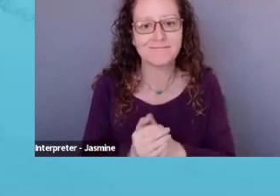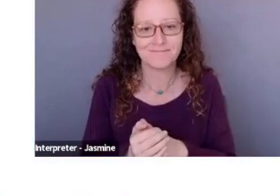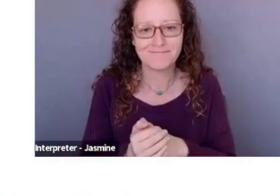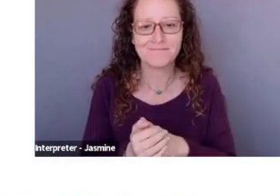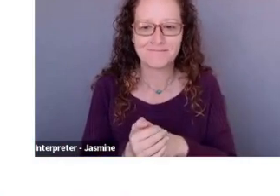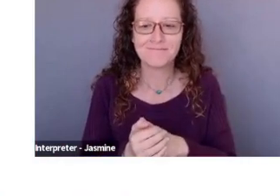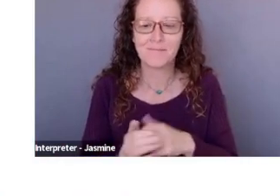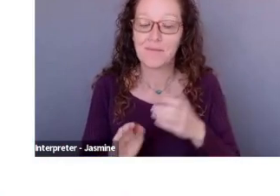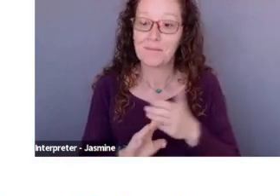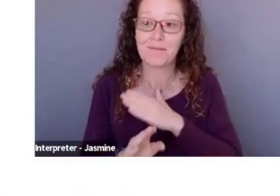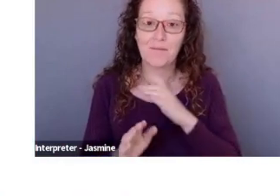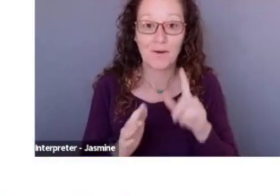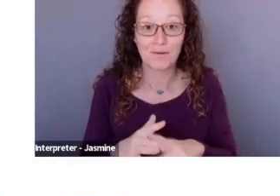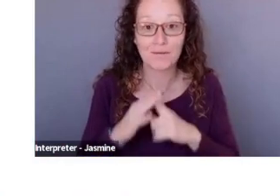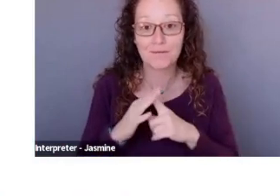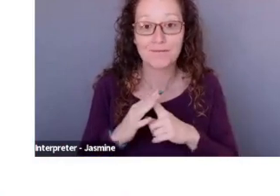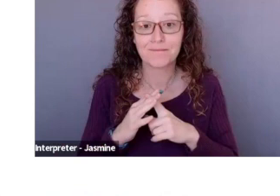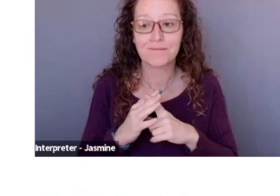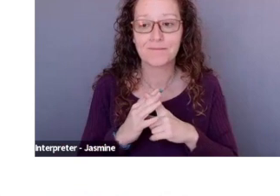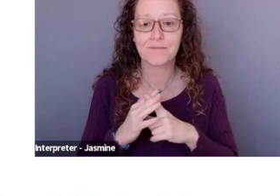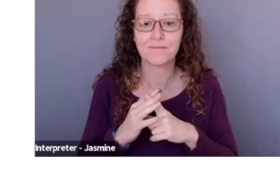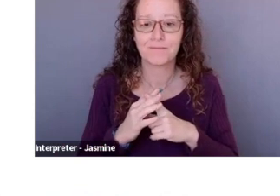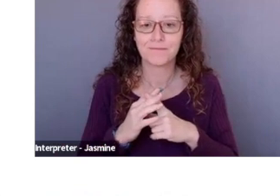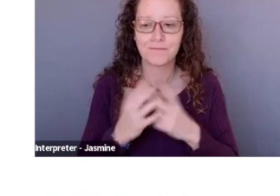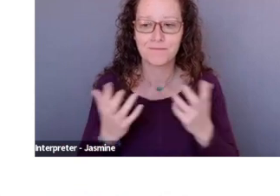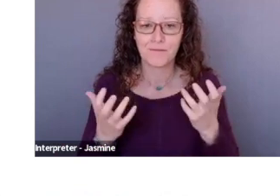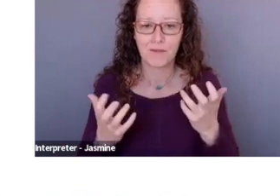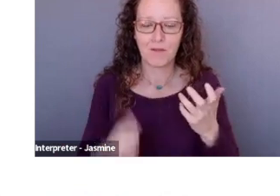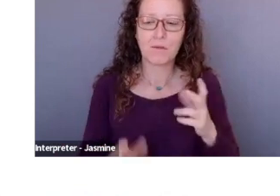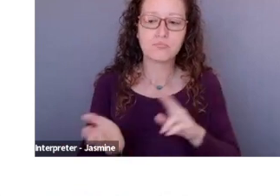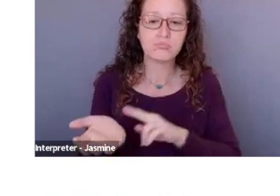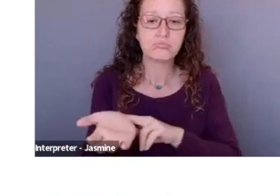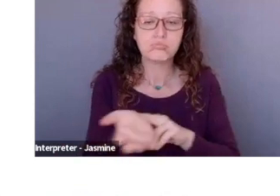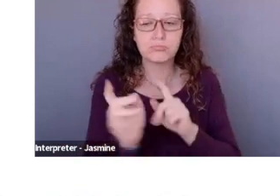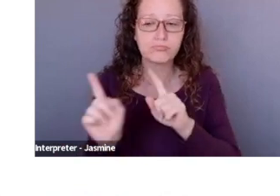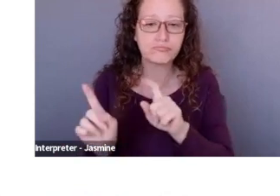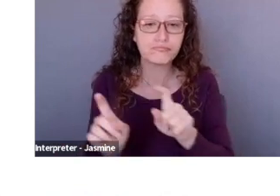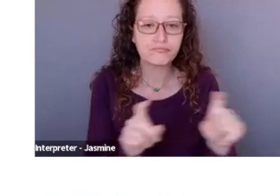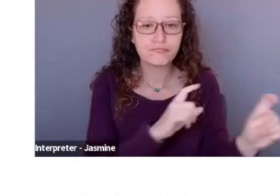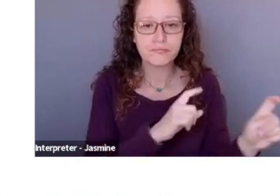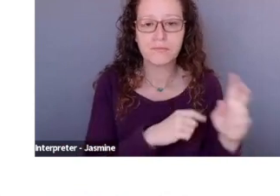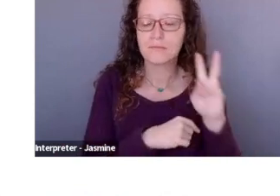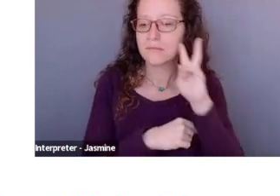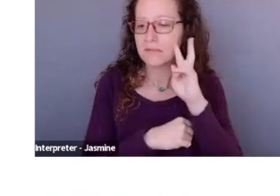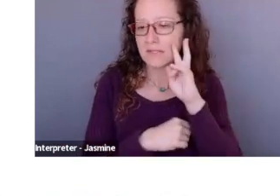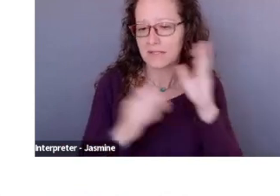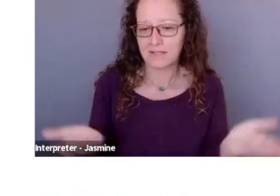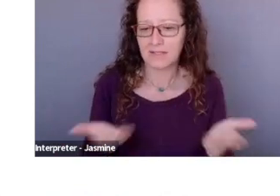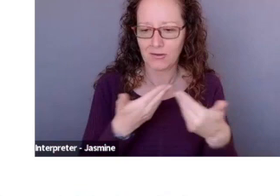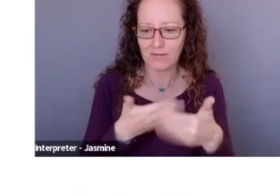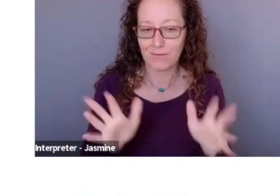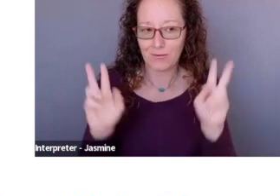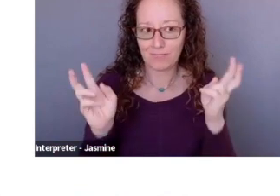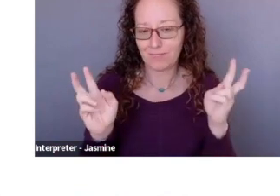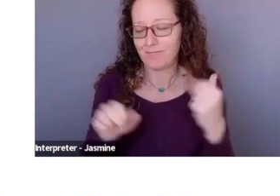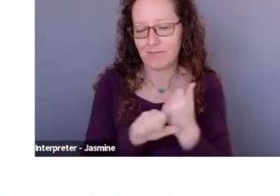Before we start, I did want to do a little poll just to kind of get a sense of who's in the room, the virtual room.